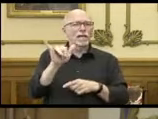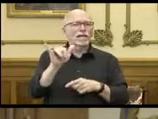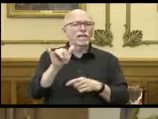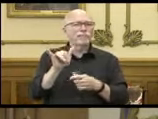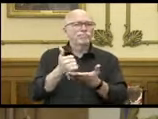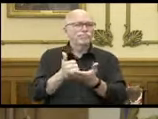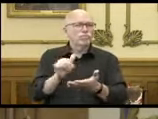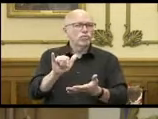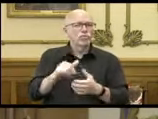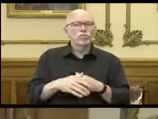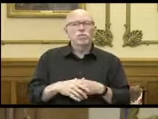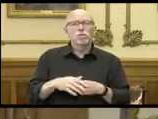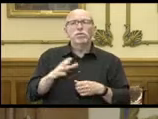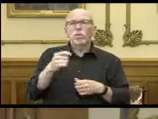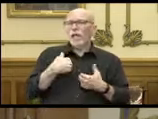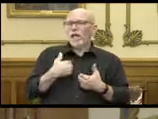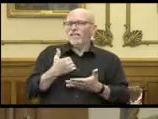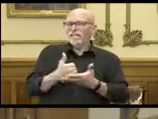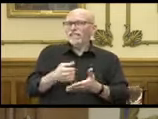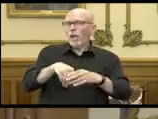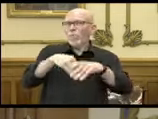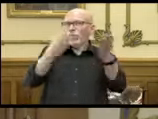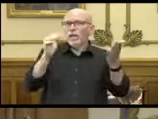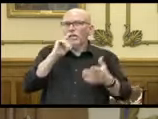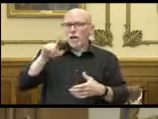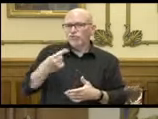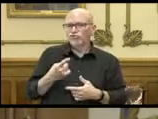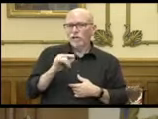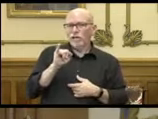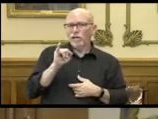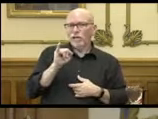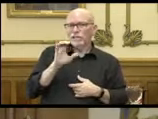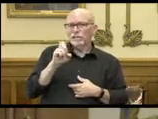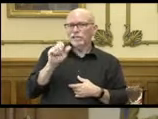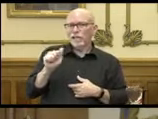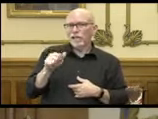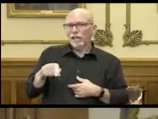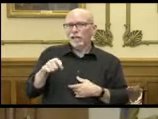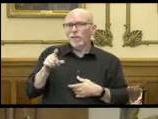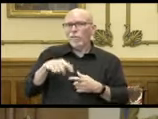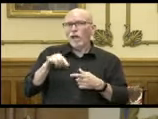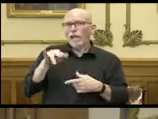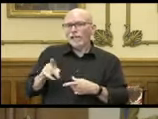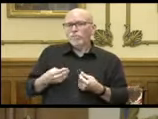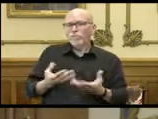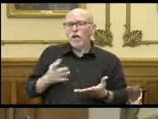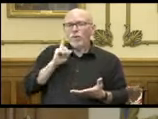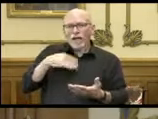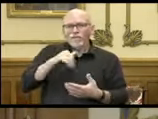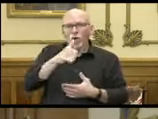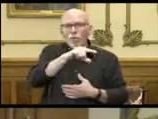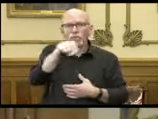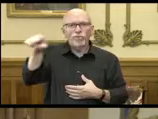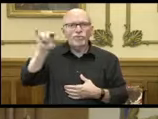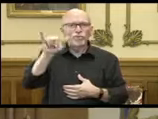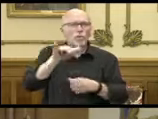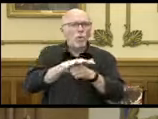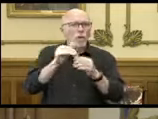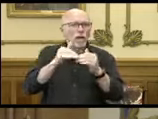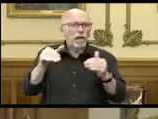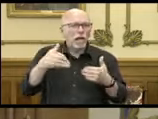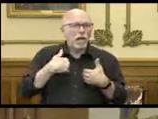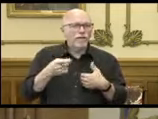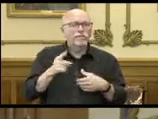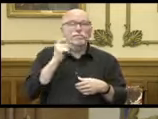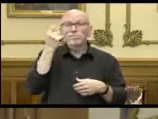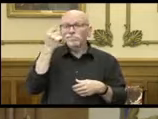And so there is assistance out there beyond just what ICDA and the state of Indiana may provide, and a lot of that is at the local level. A lot of that, though,